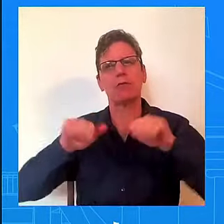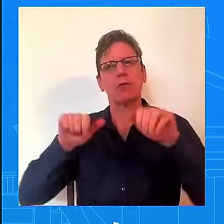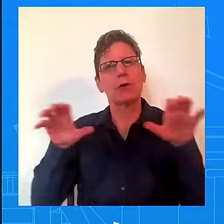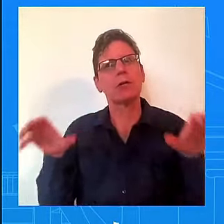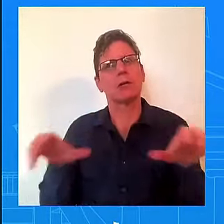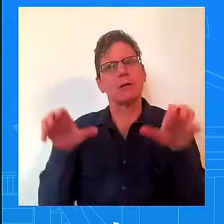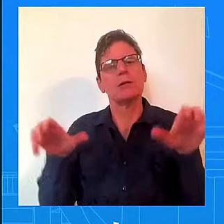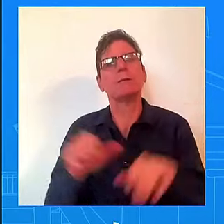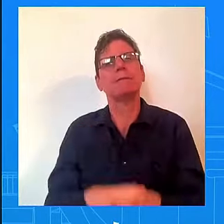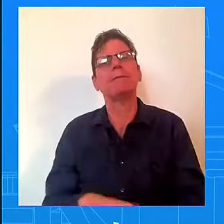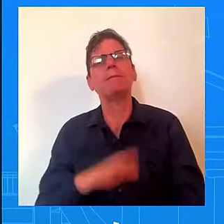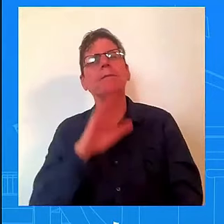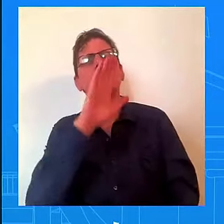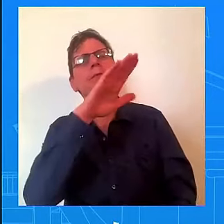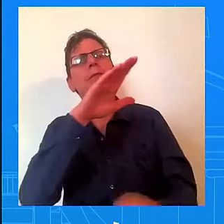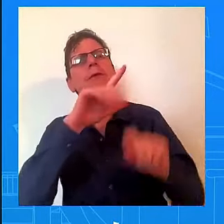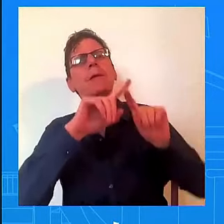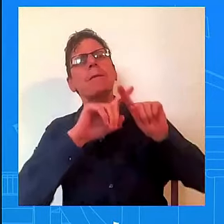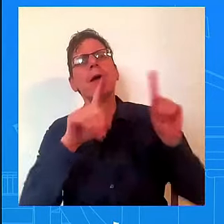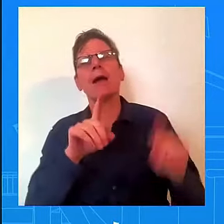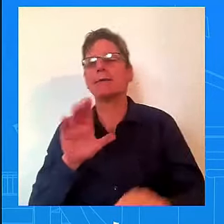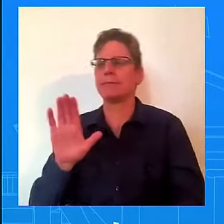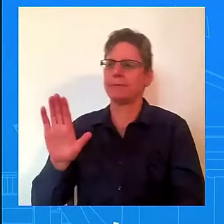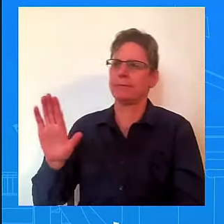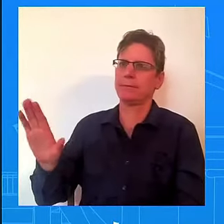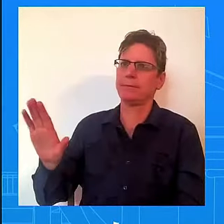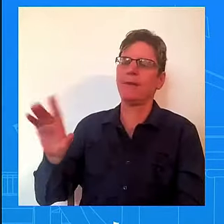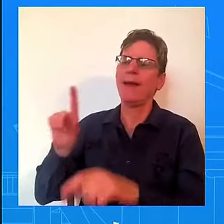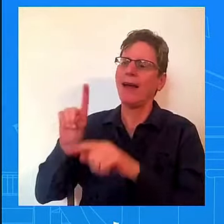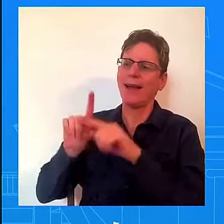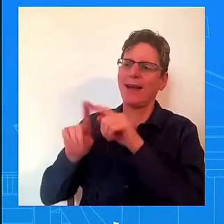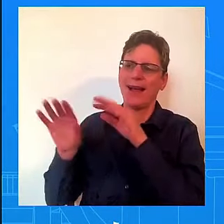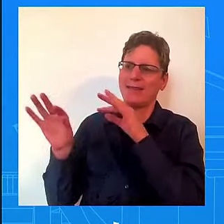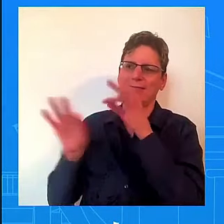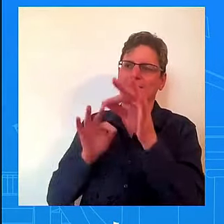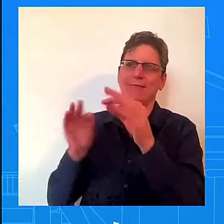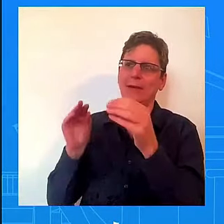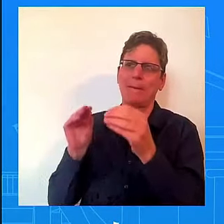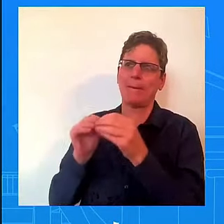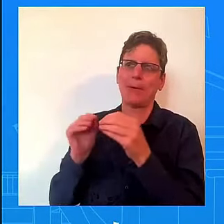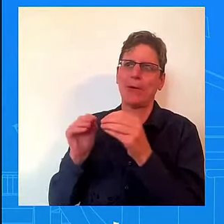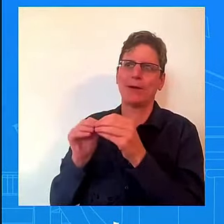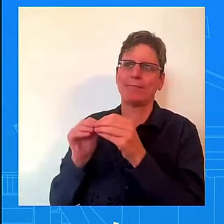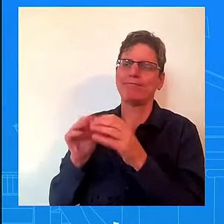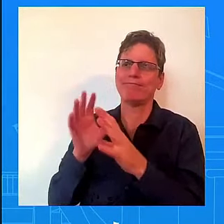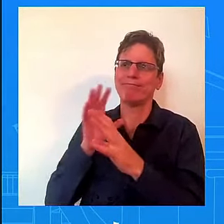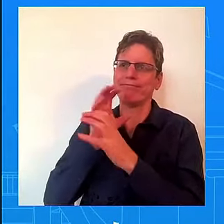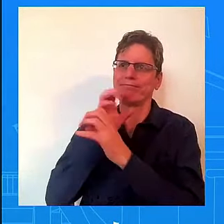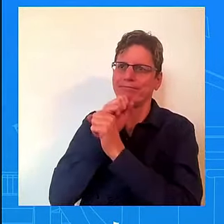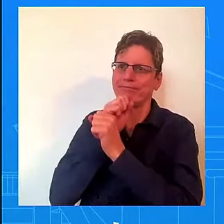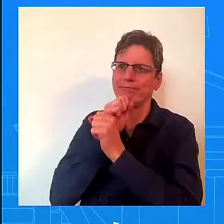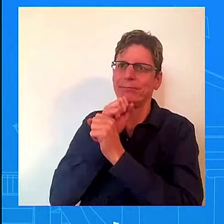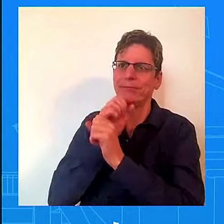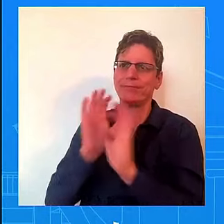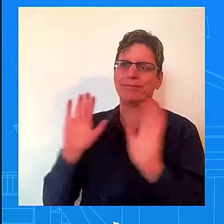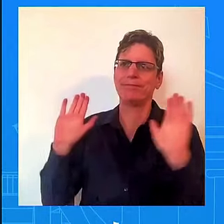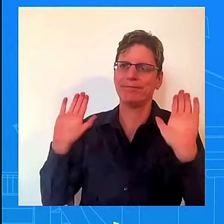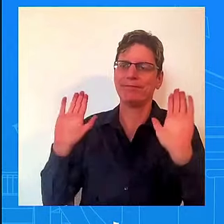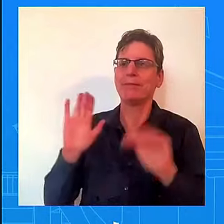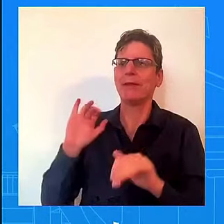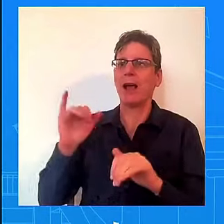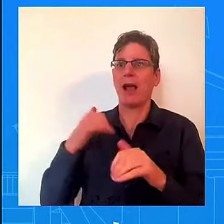from here. What I can speak to is the ceasefire deal that we've been working on to get. We believe we're